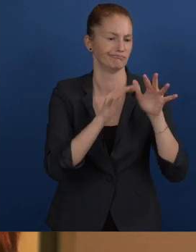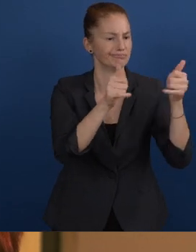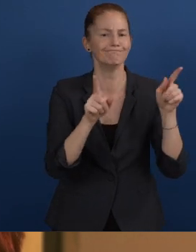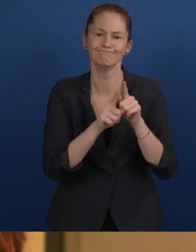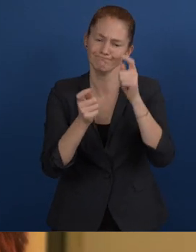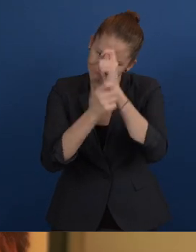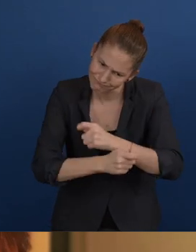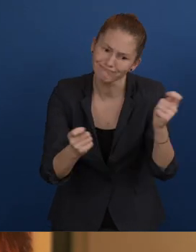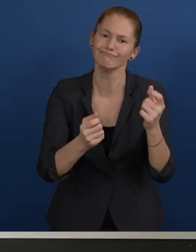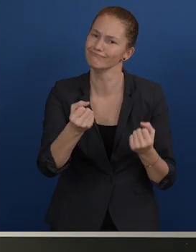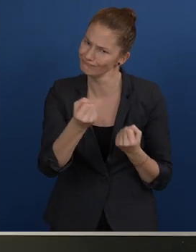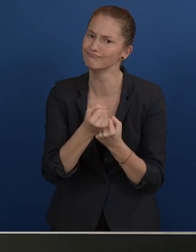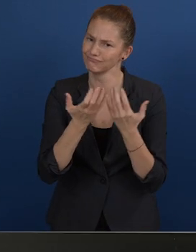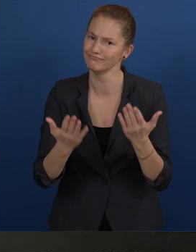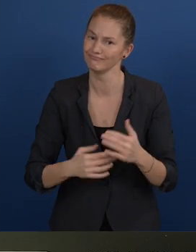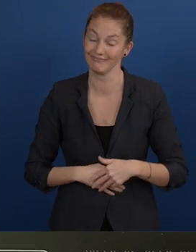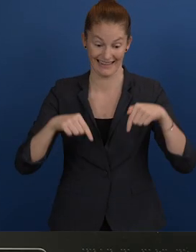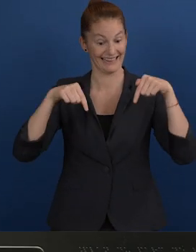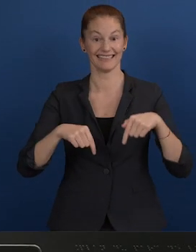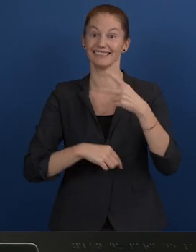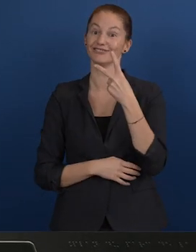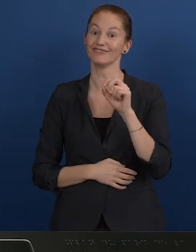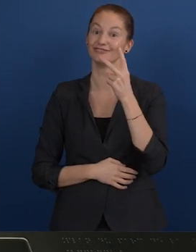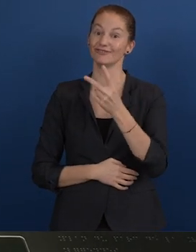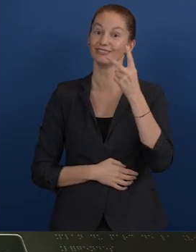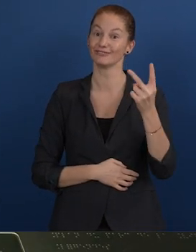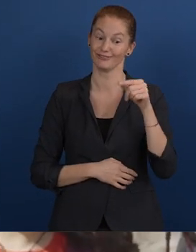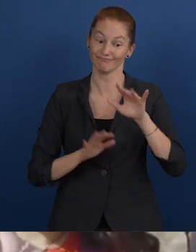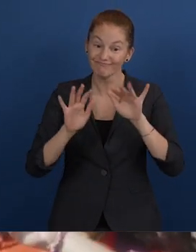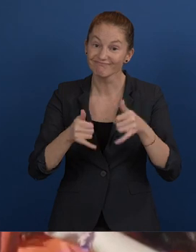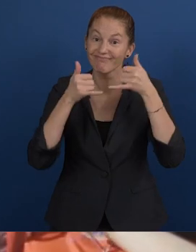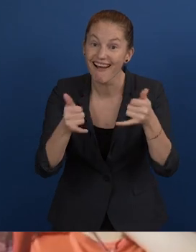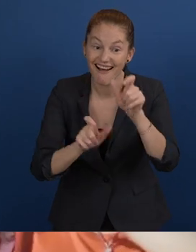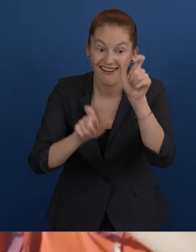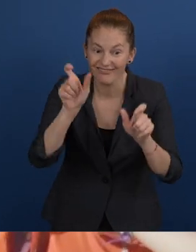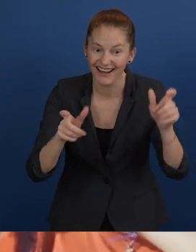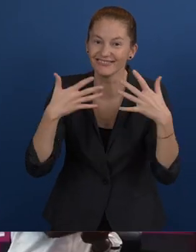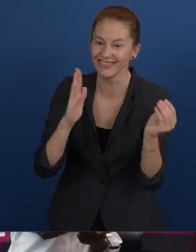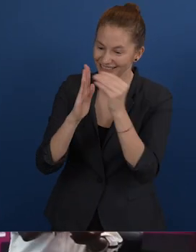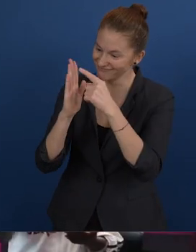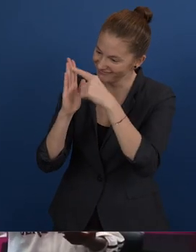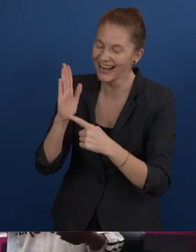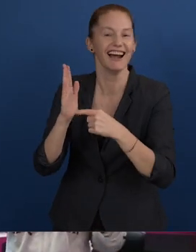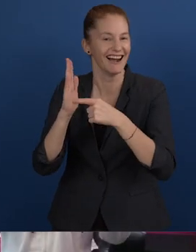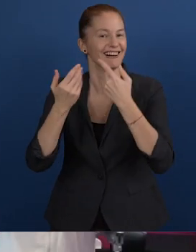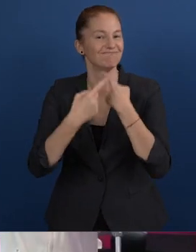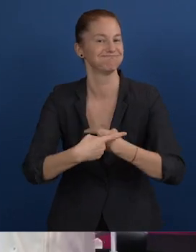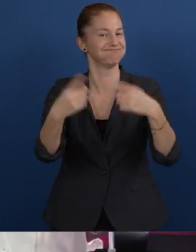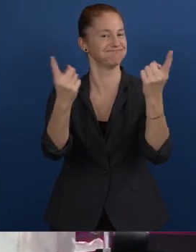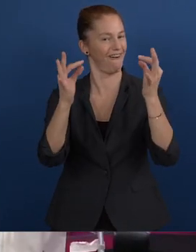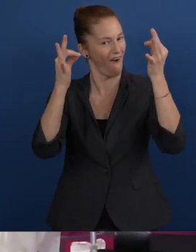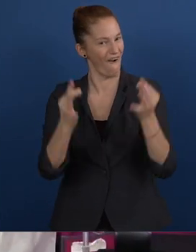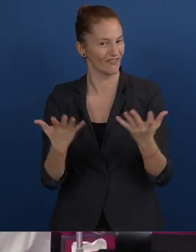and policies with the annual Xero Project Awards. The awardees for 2022 have officially